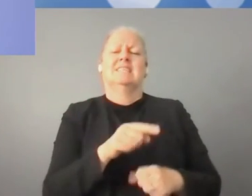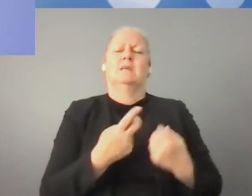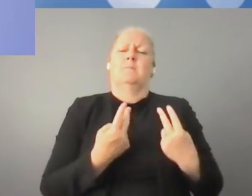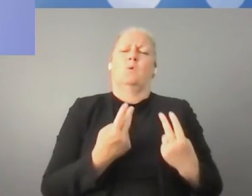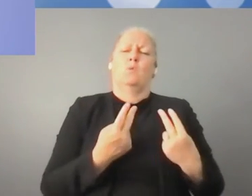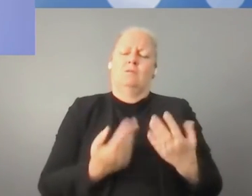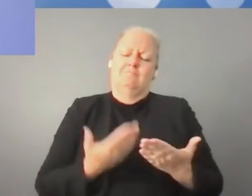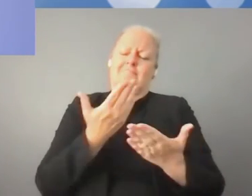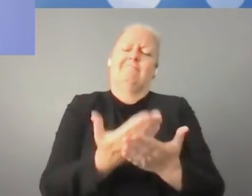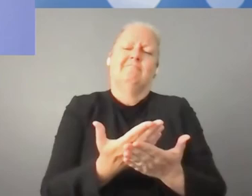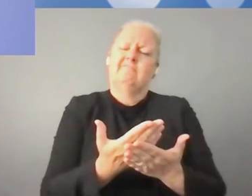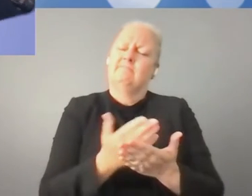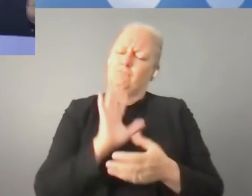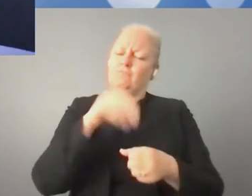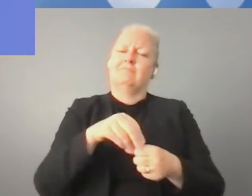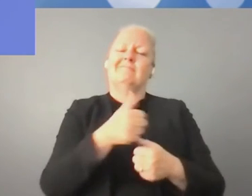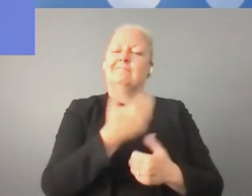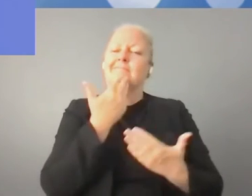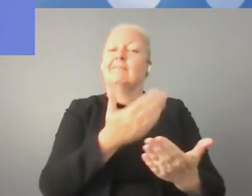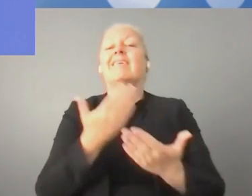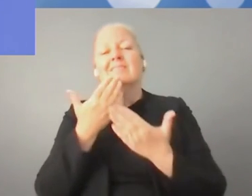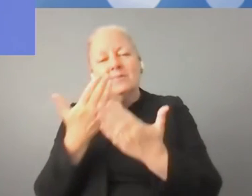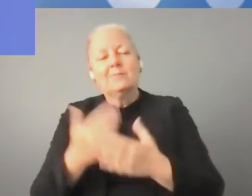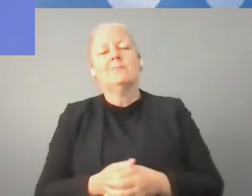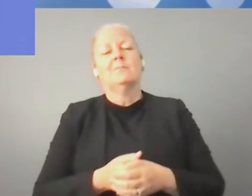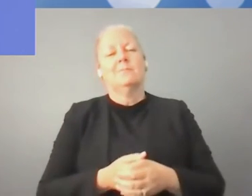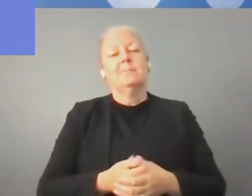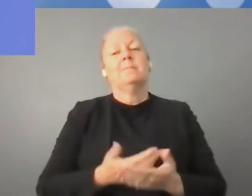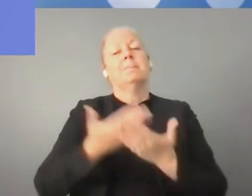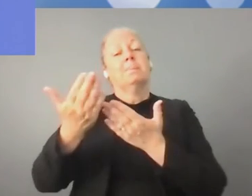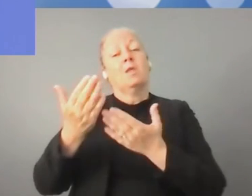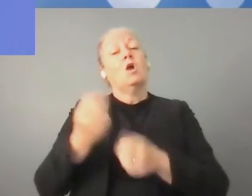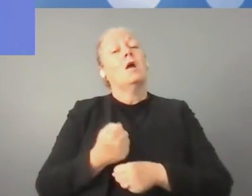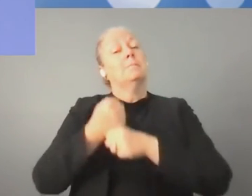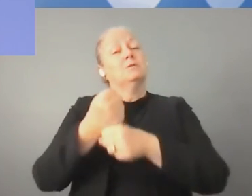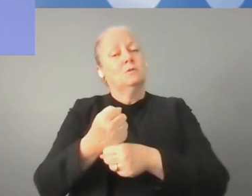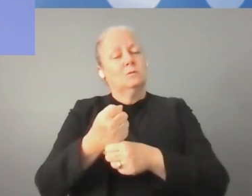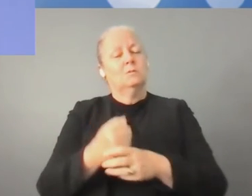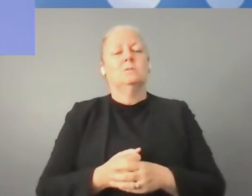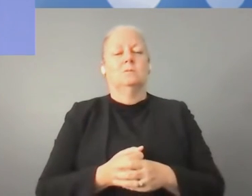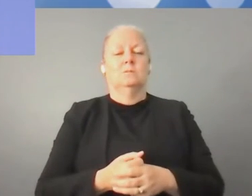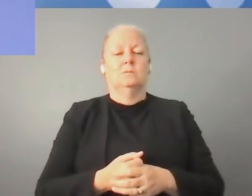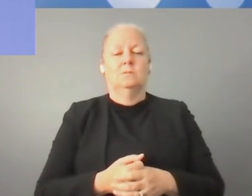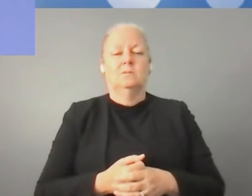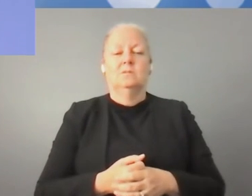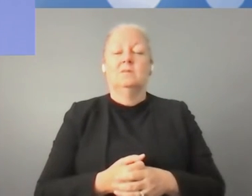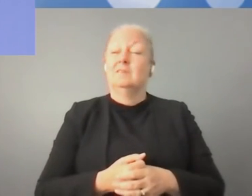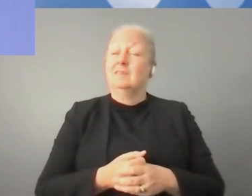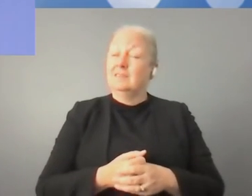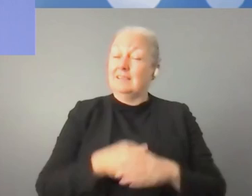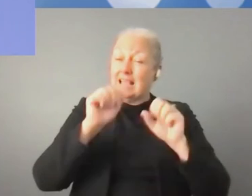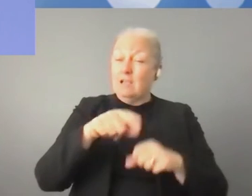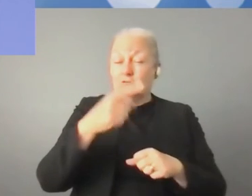Thank you very much. Thank you very much. Mr. Ambassador. One last idea. Can you imagine a world,